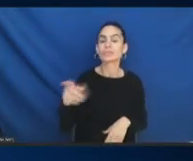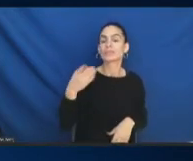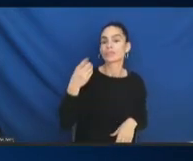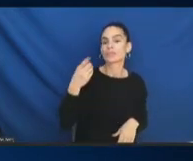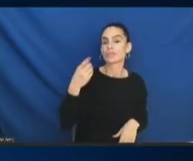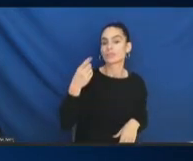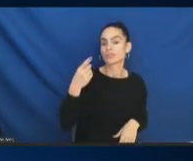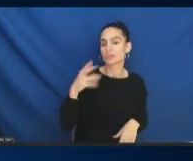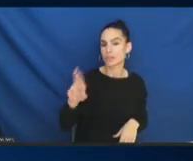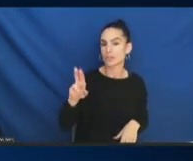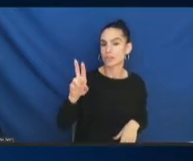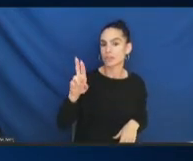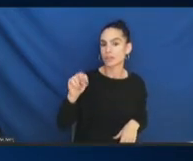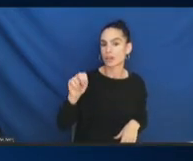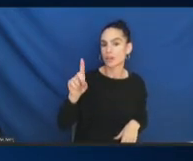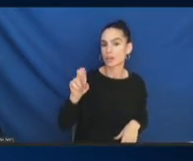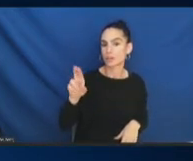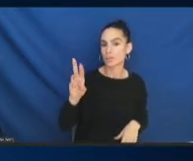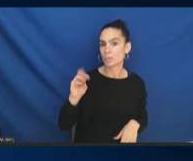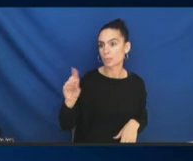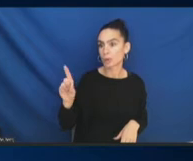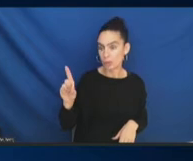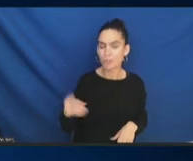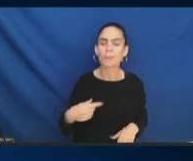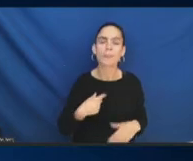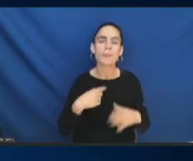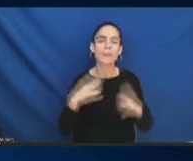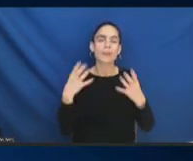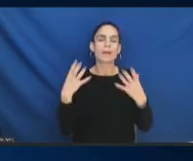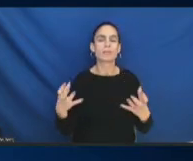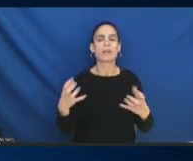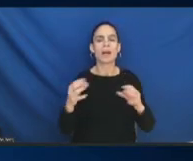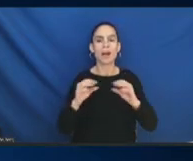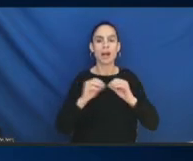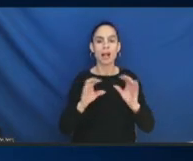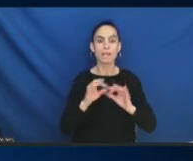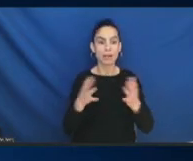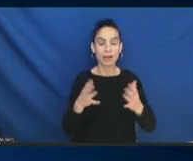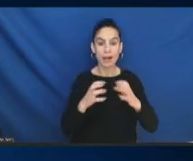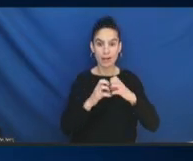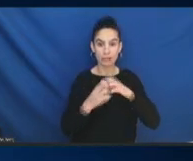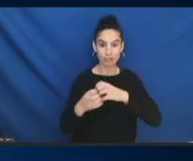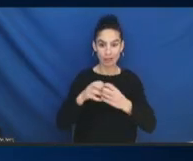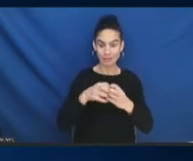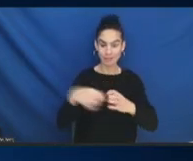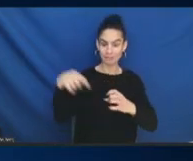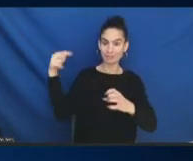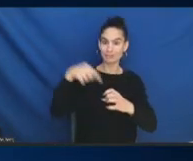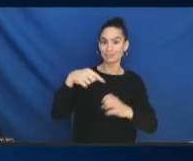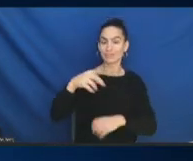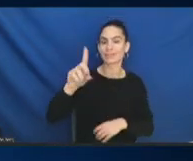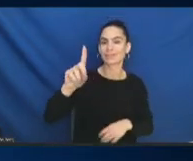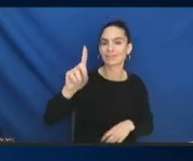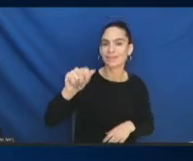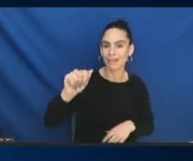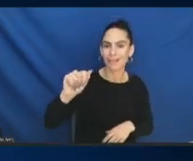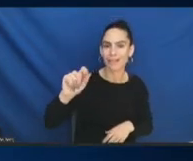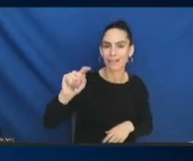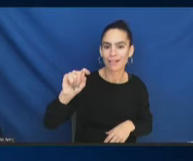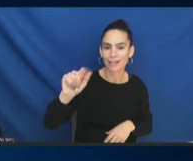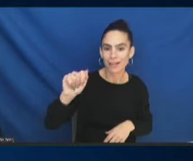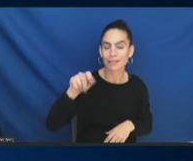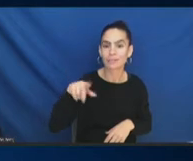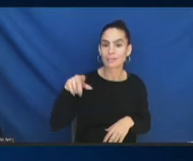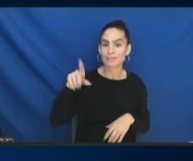clarify the, like, the intersectionality of this data. So, are they like, you know, veterans and